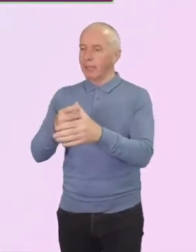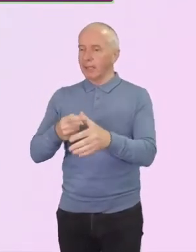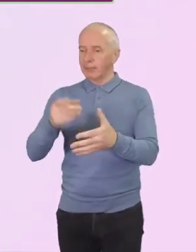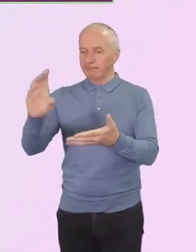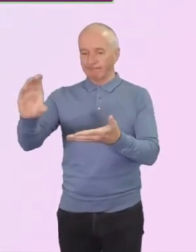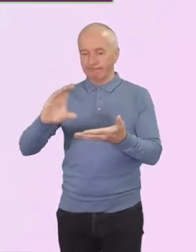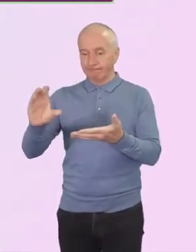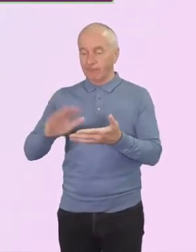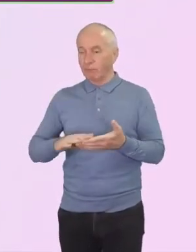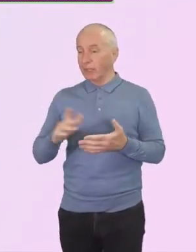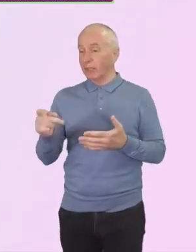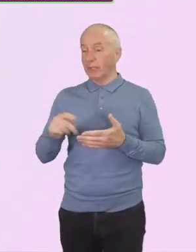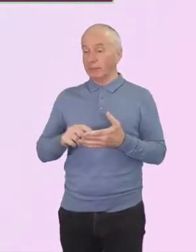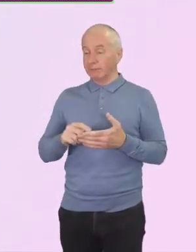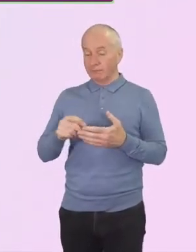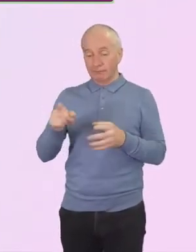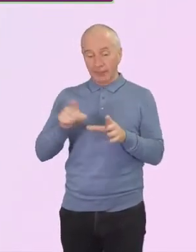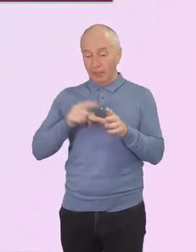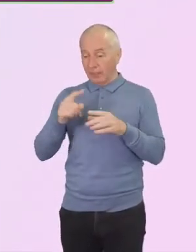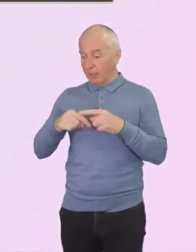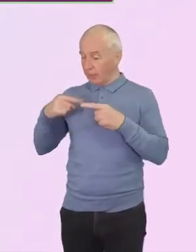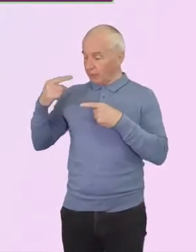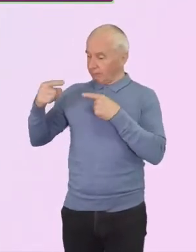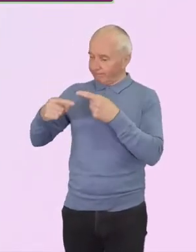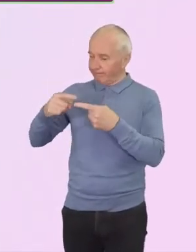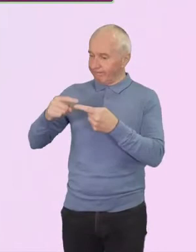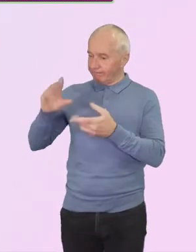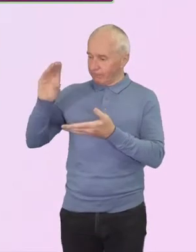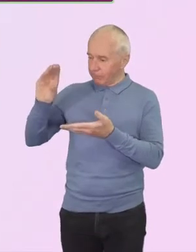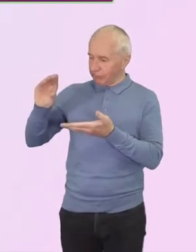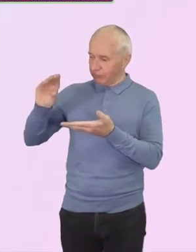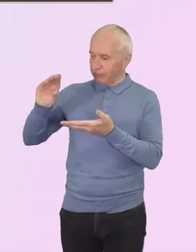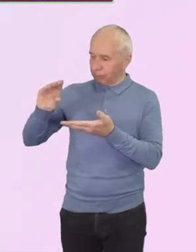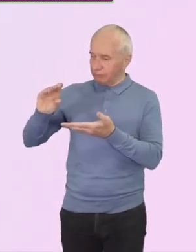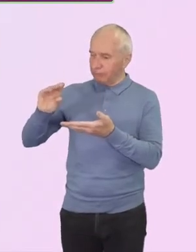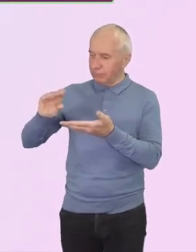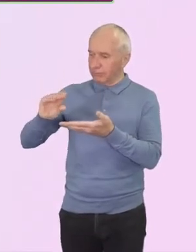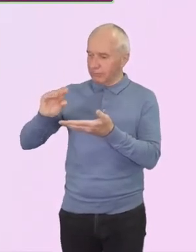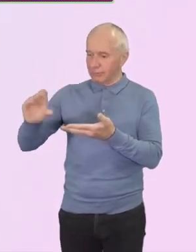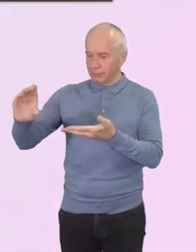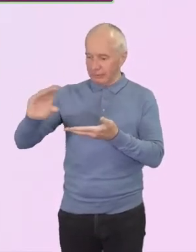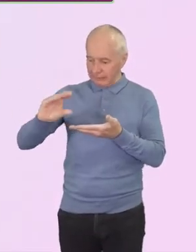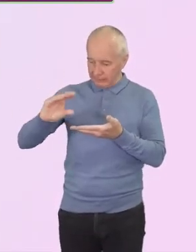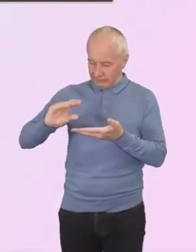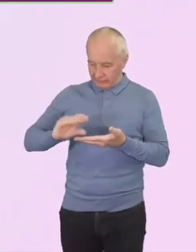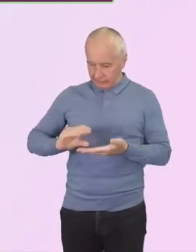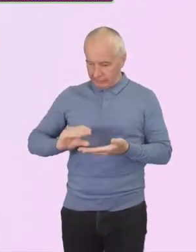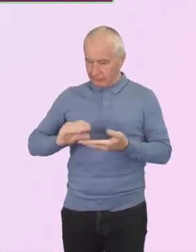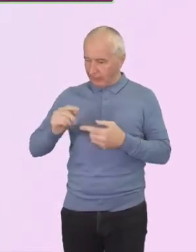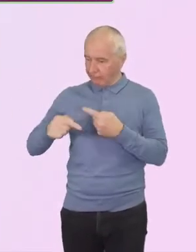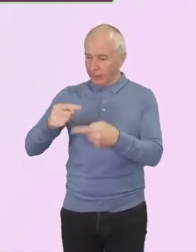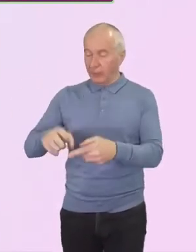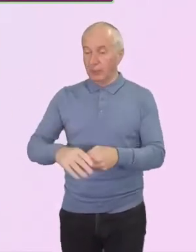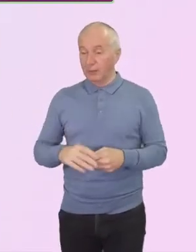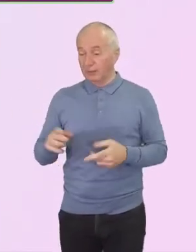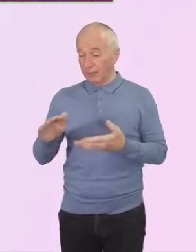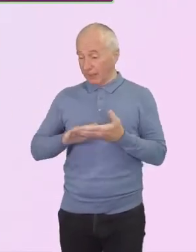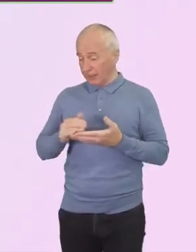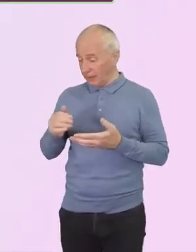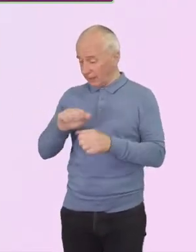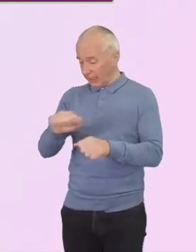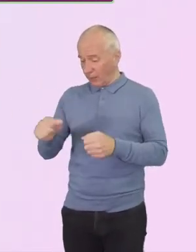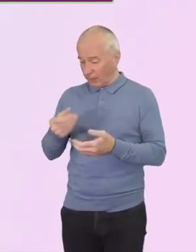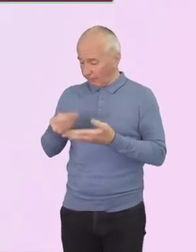in giving year on year, which puts pressure on our finances. In 2020, giving in some